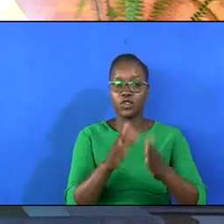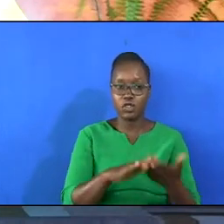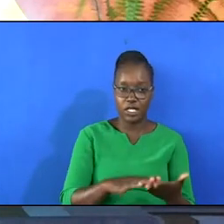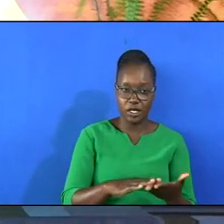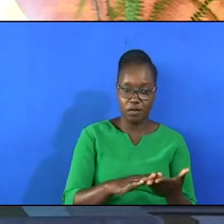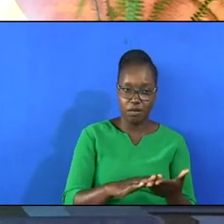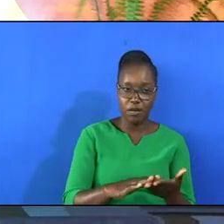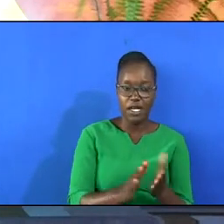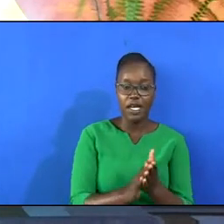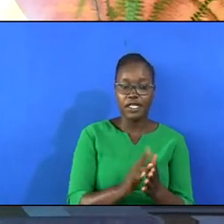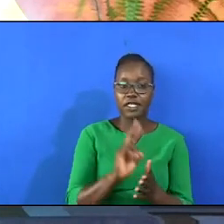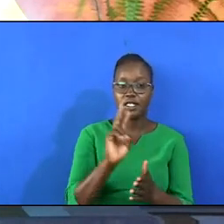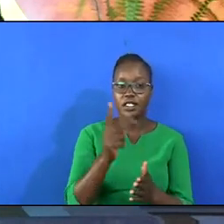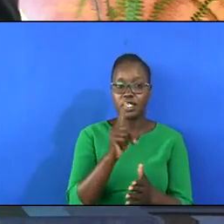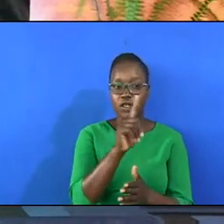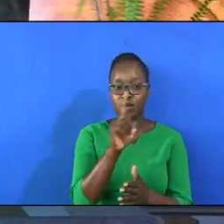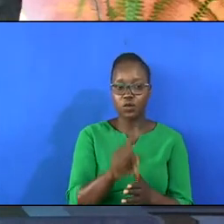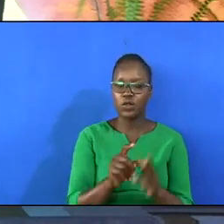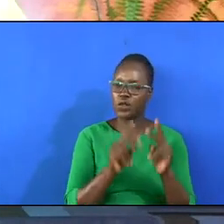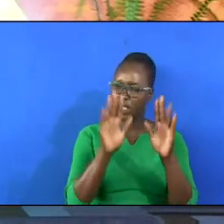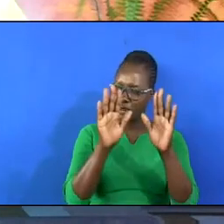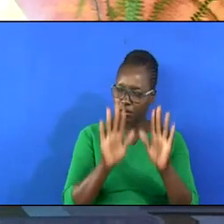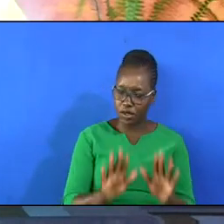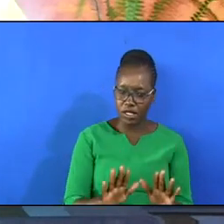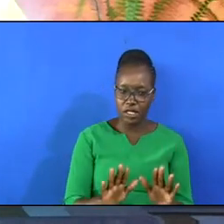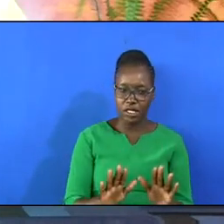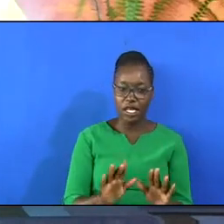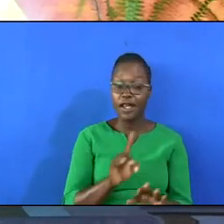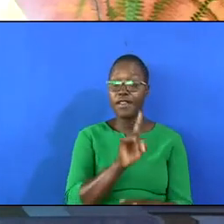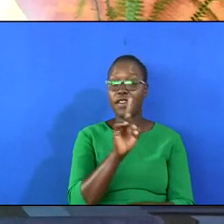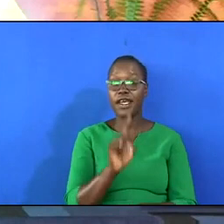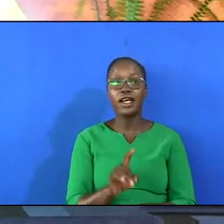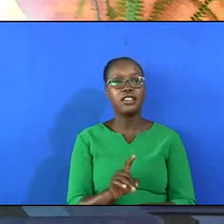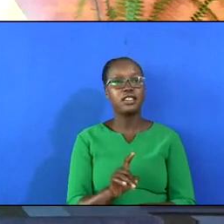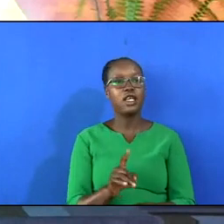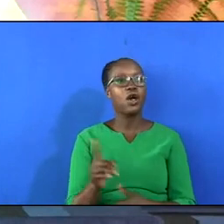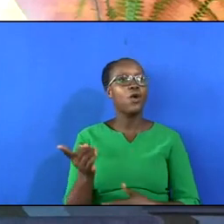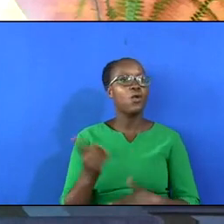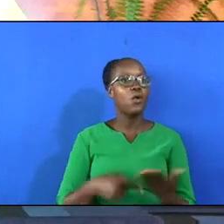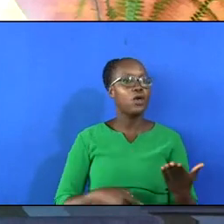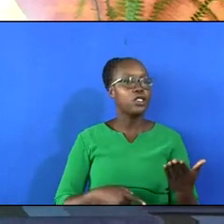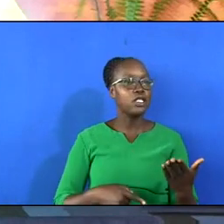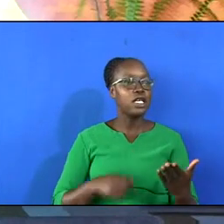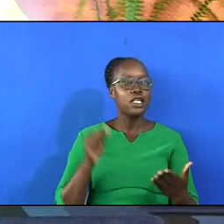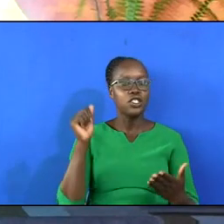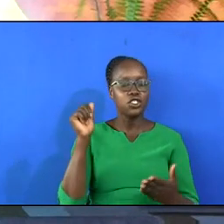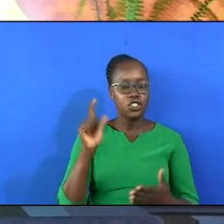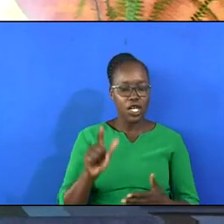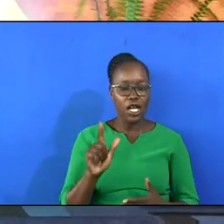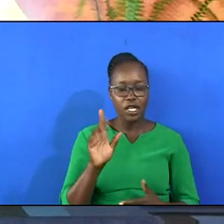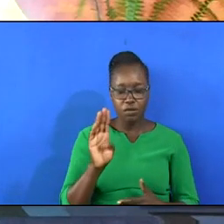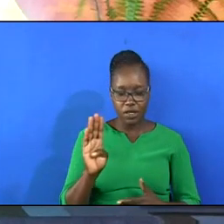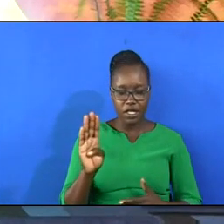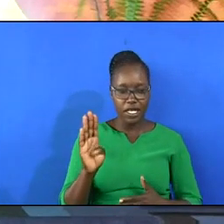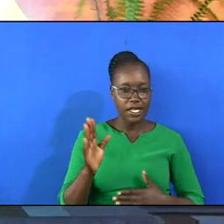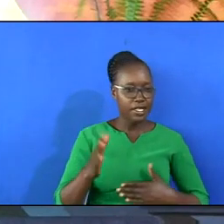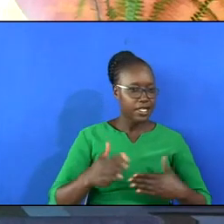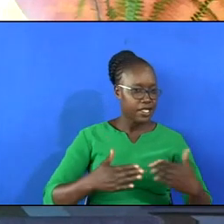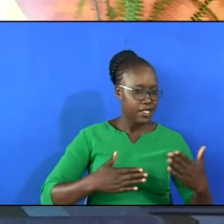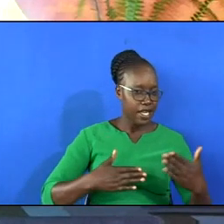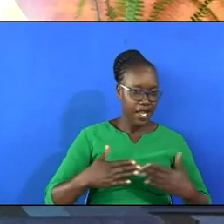Then the second question was very important because they asked him, What shall be